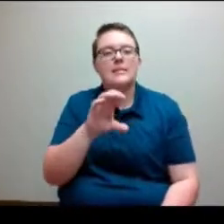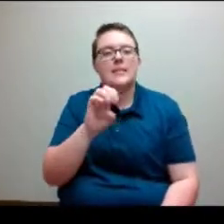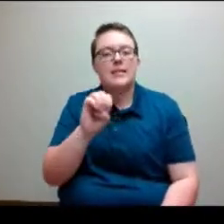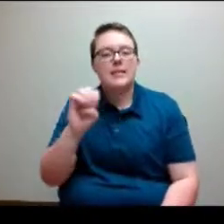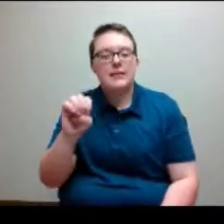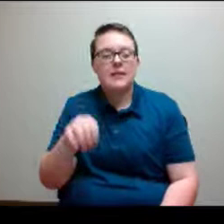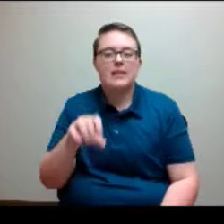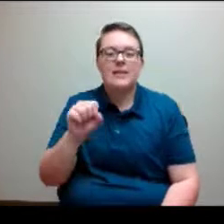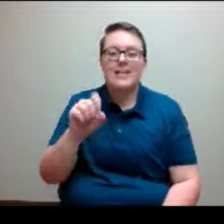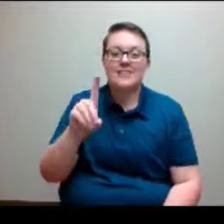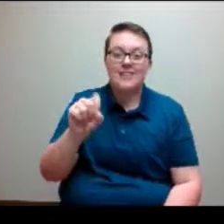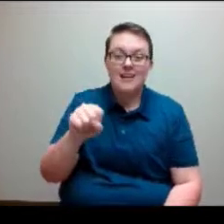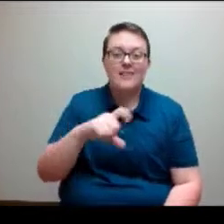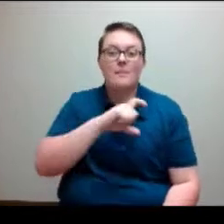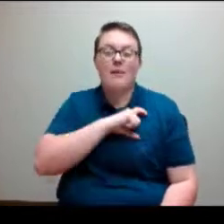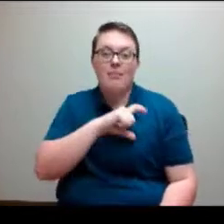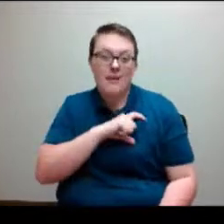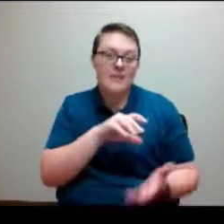members and more.